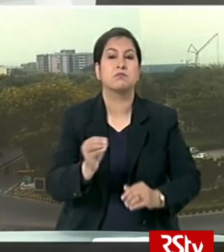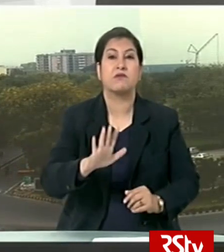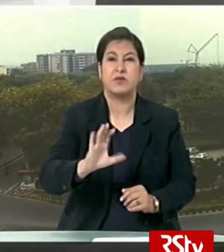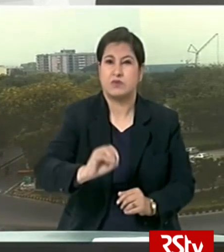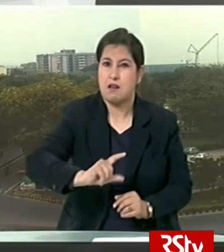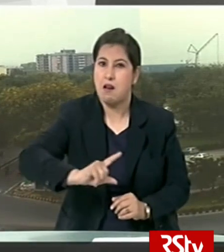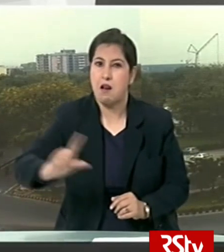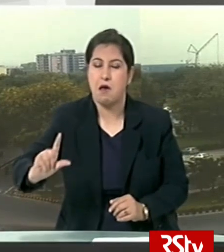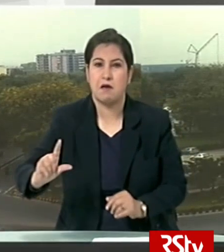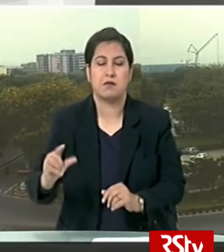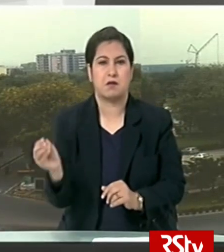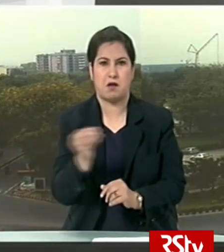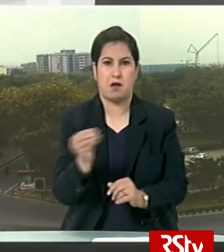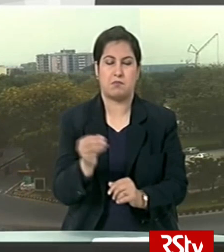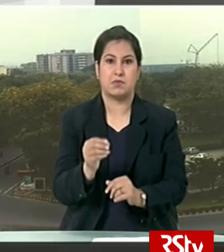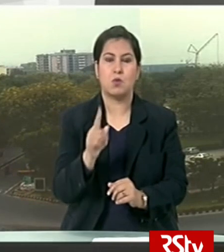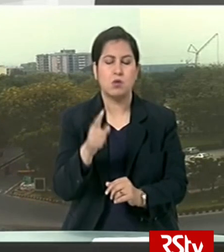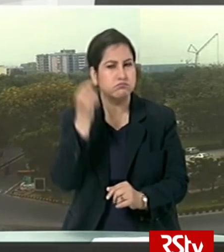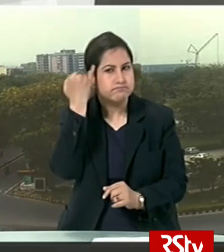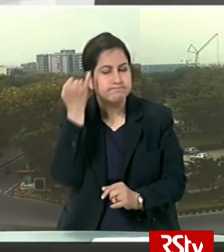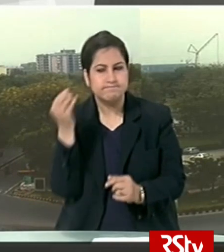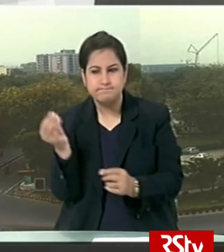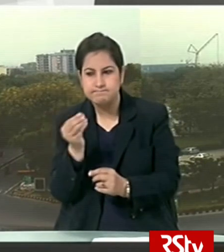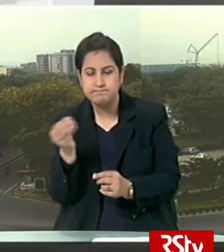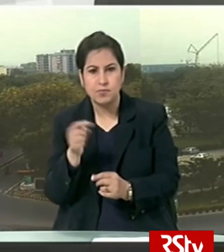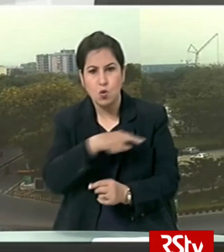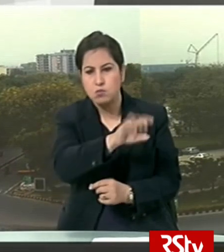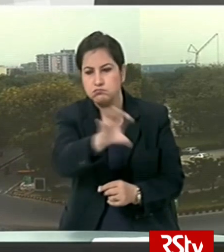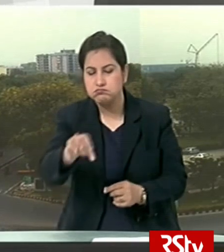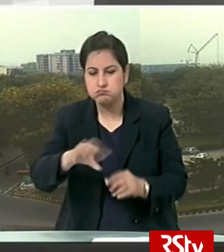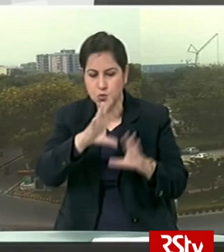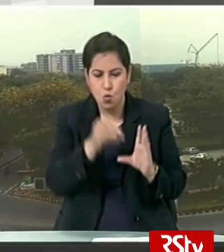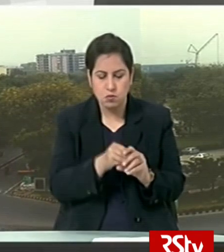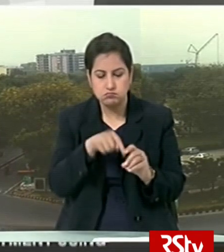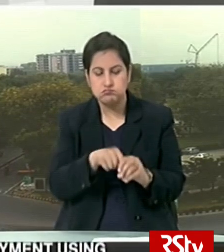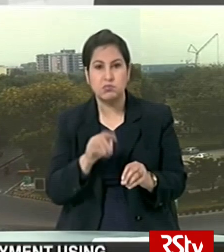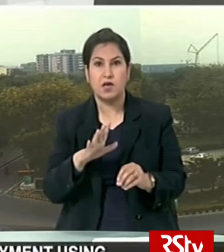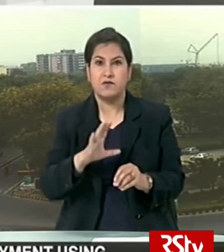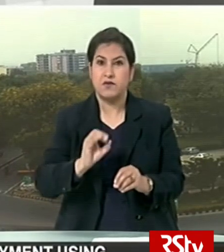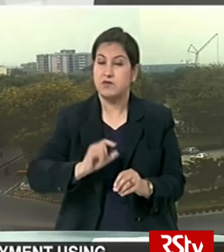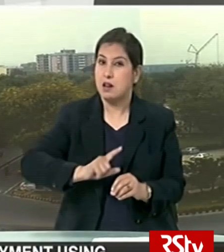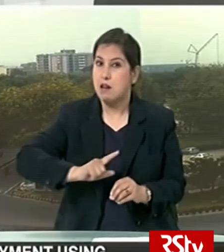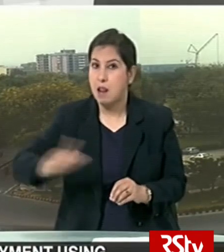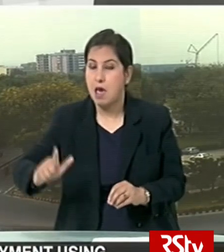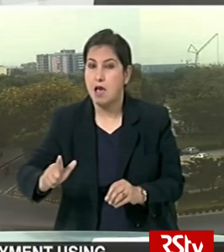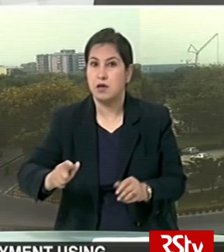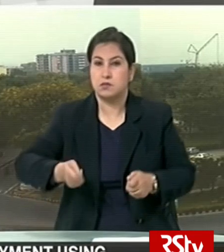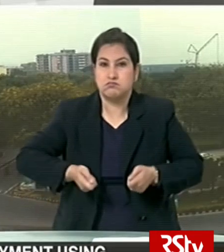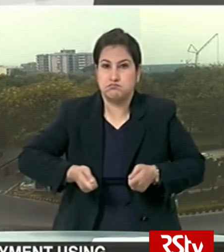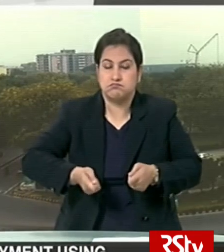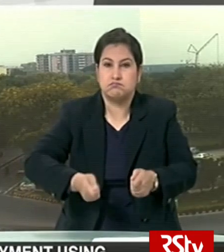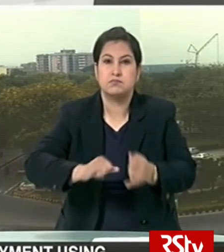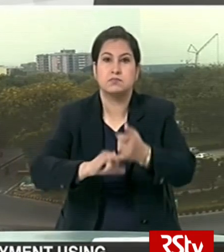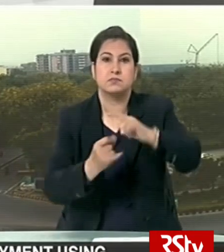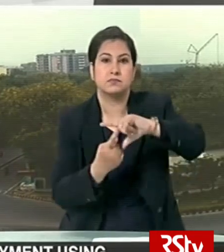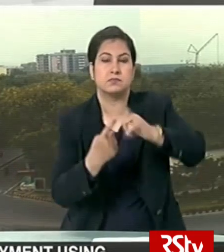as per one estimation which comes from all the state governments 50 lakh street vendors will be able to